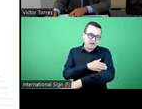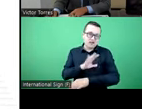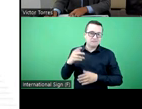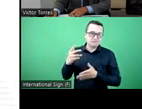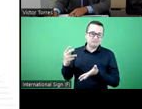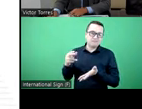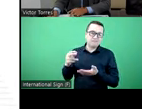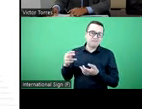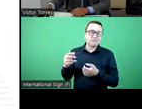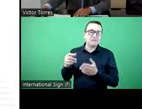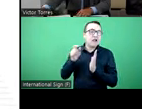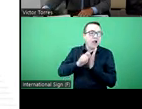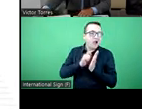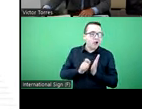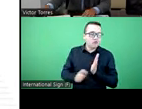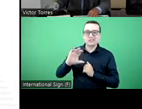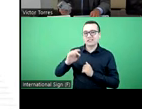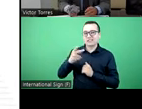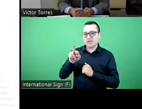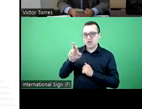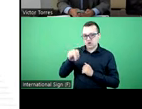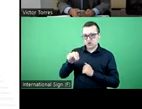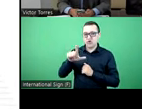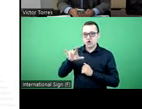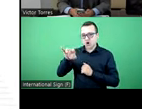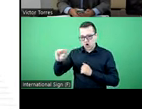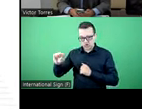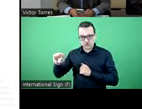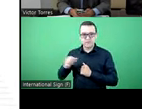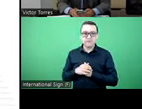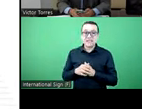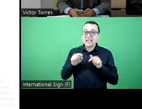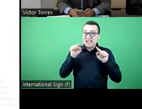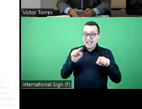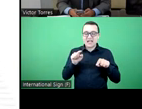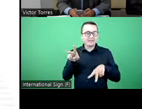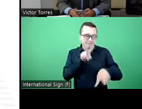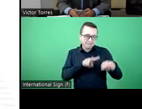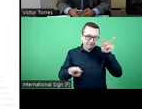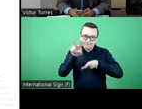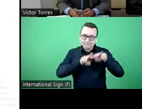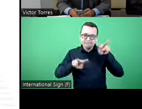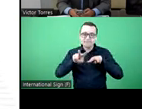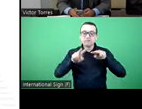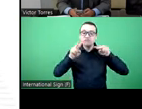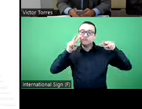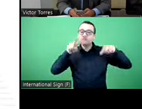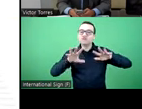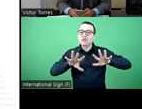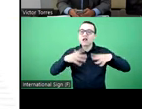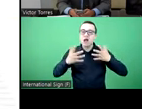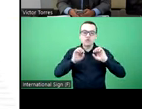these data. And here you see a general view of the